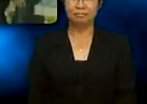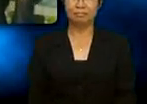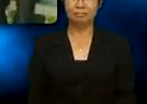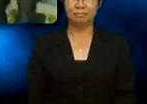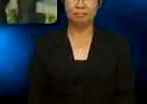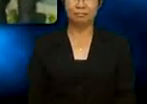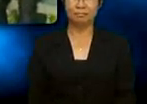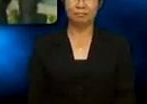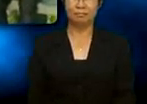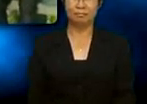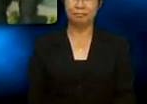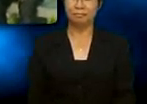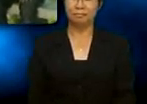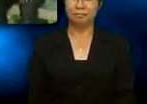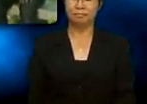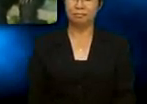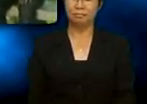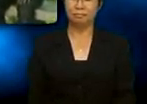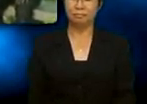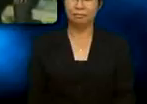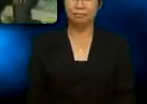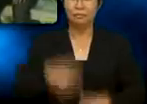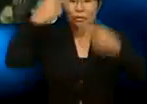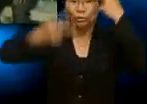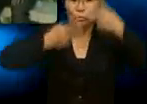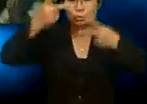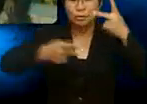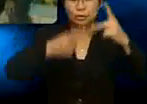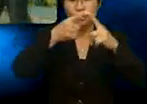Well... When is it... Visit to the Women's Army camp again?